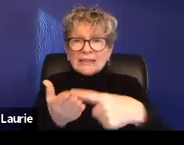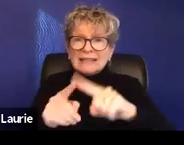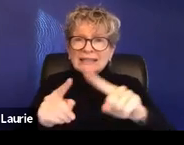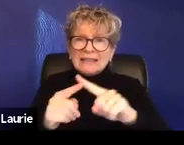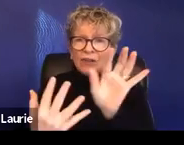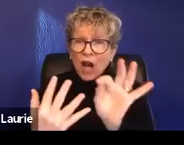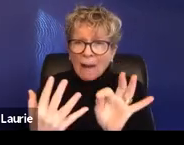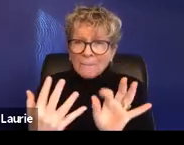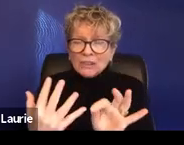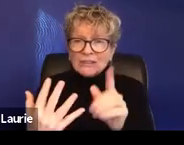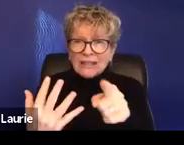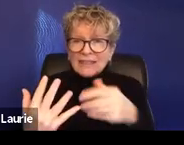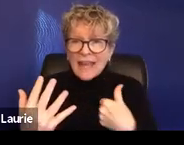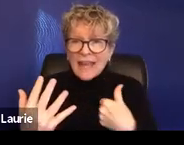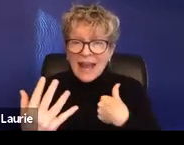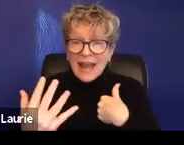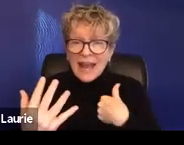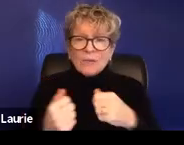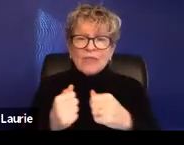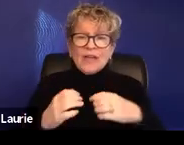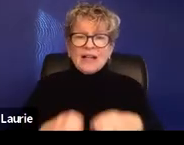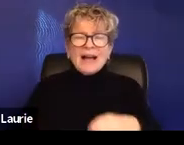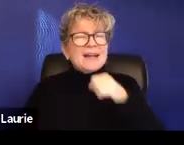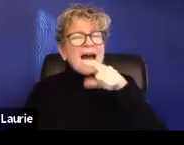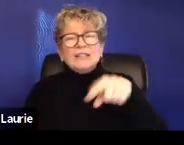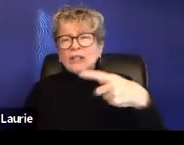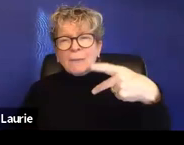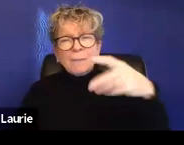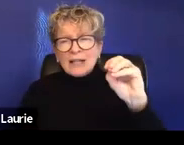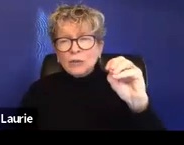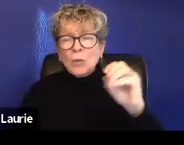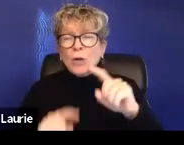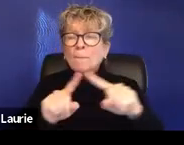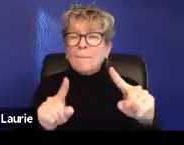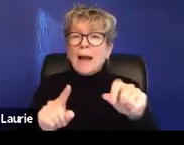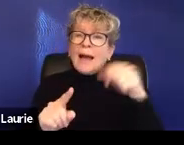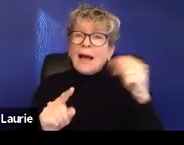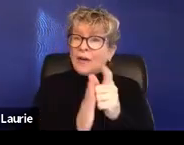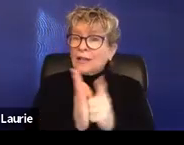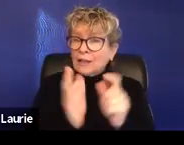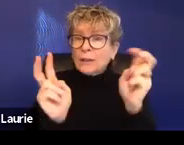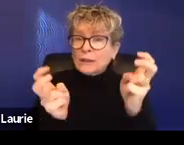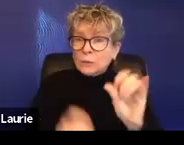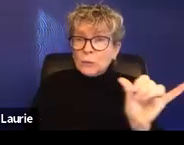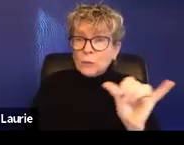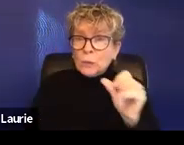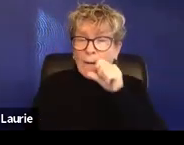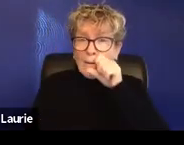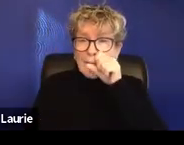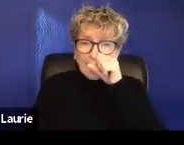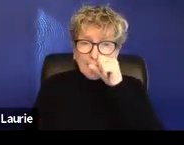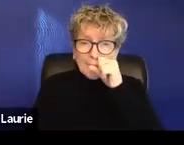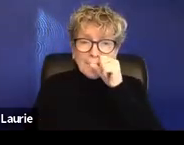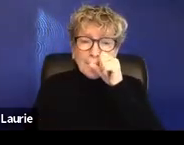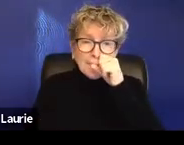Um, not just the protection order, but other legal issues, um, and having